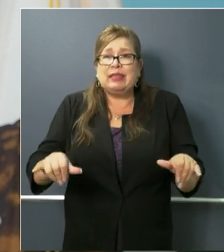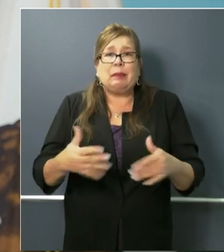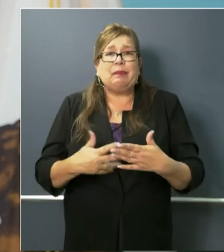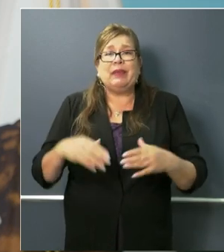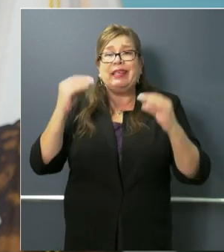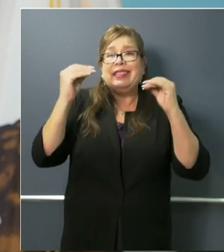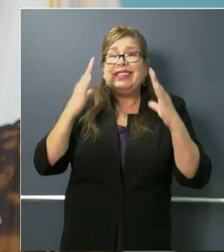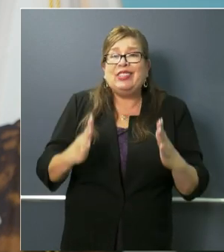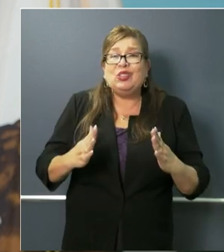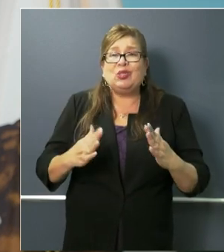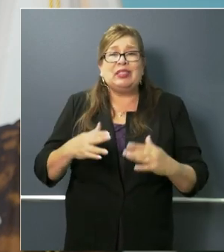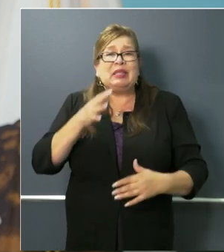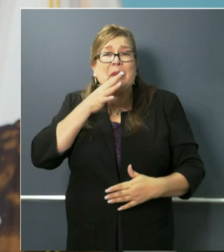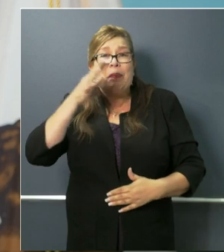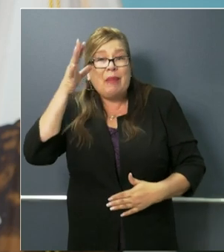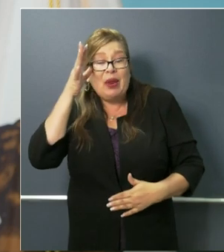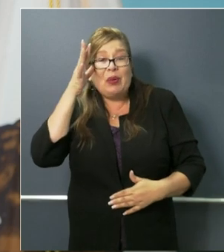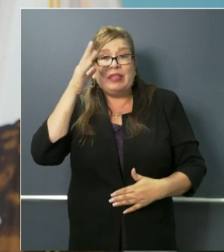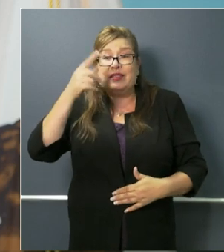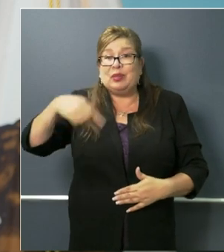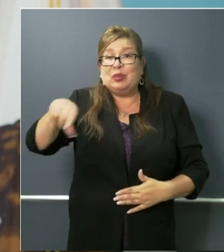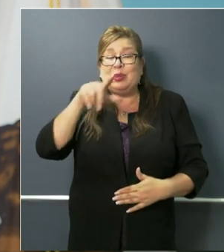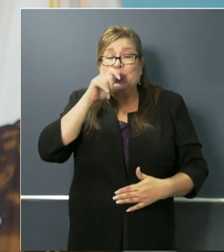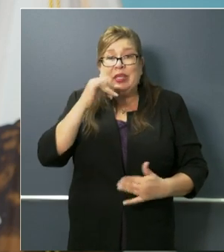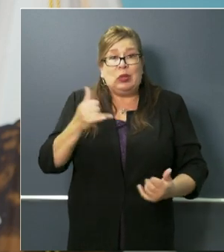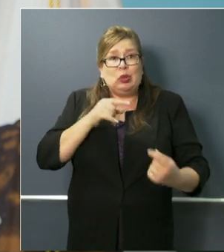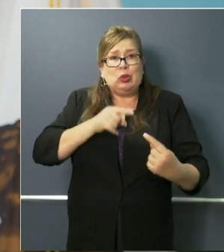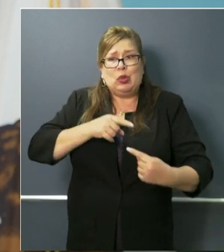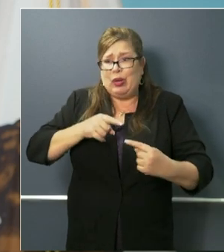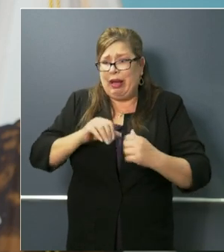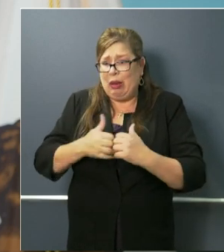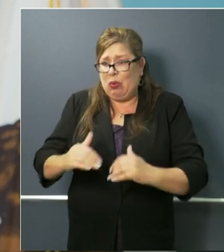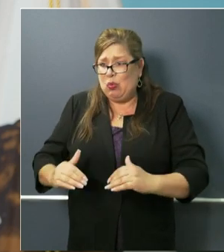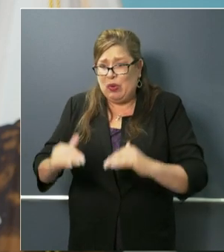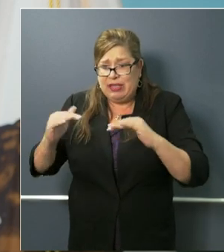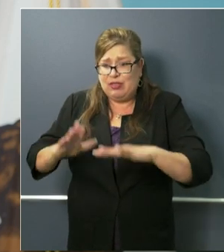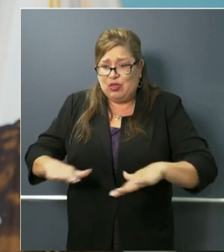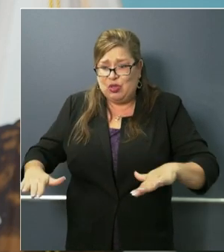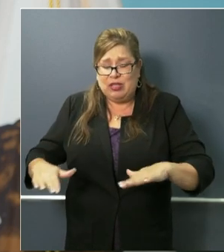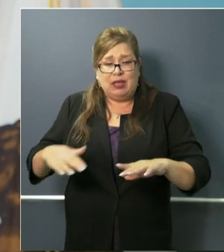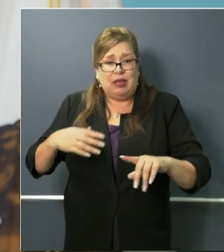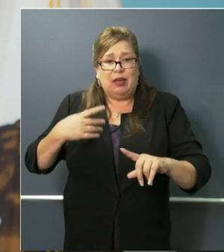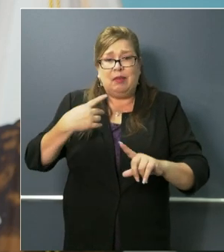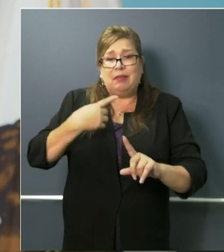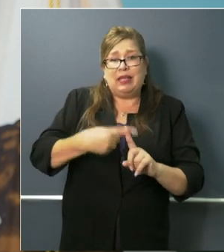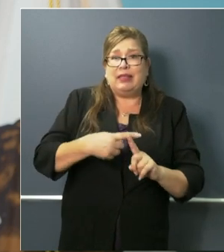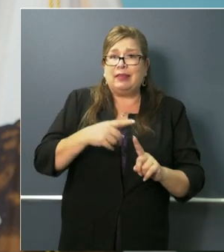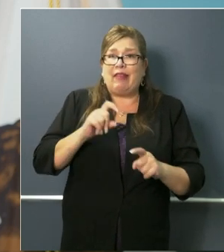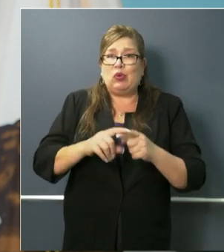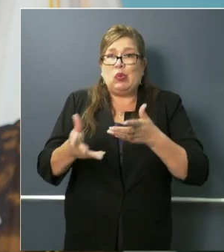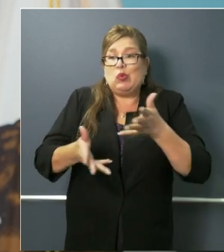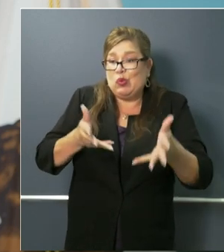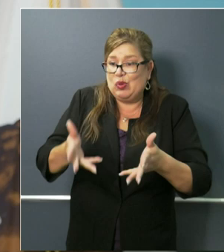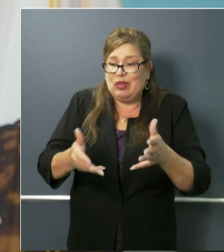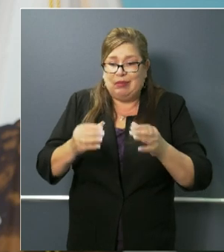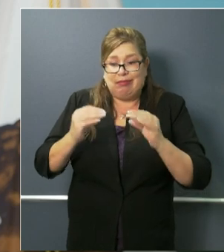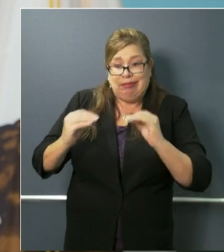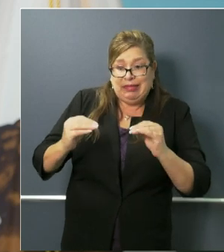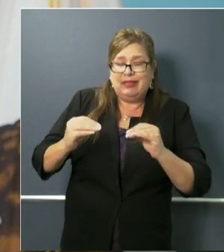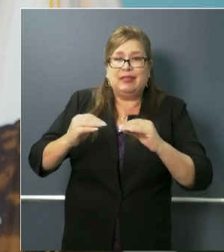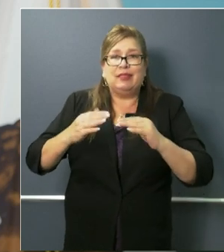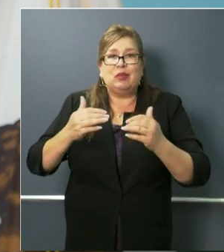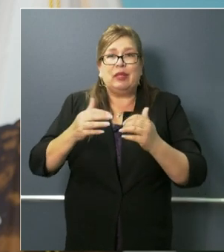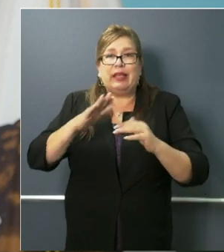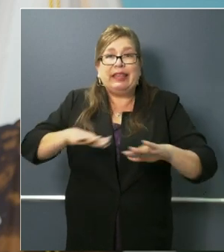parents uh that are struggling to raise their kids and have to do kind of work that we never had imagined at